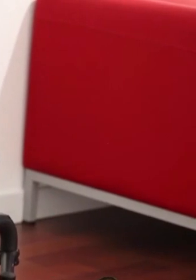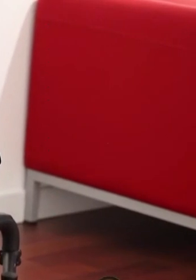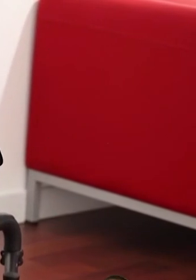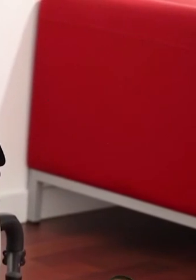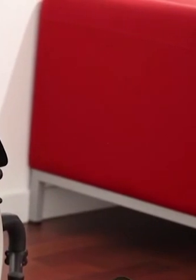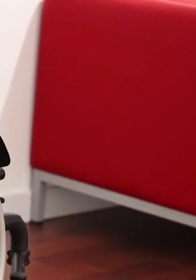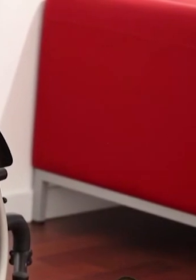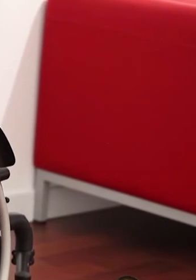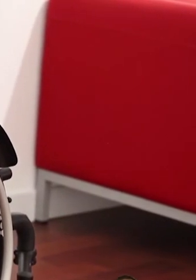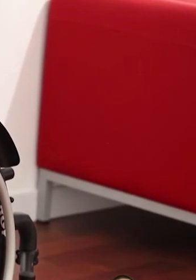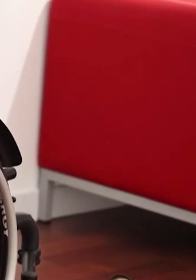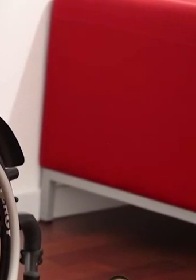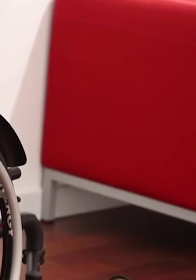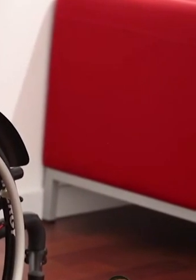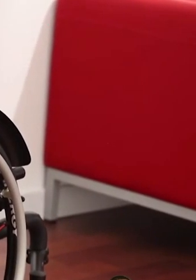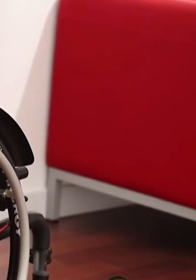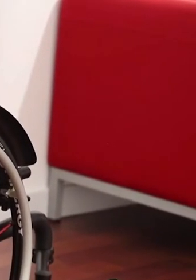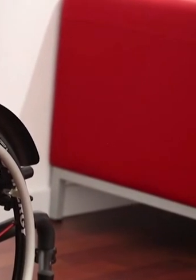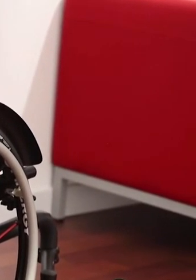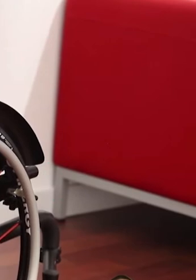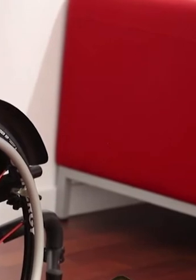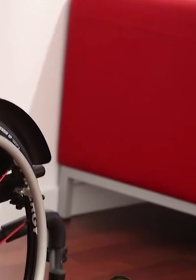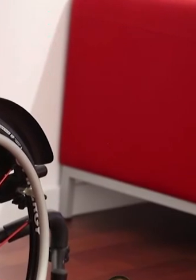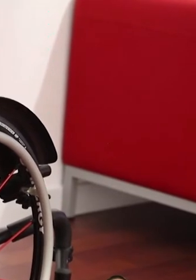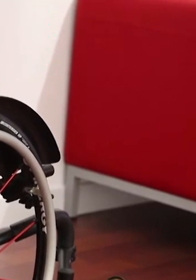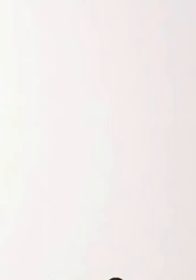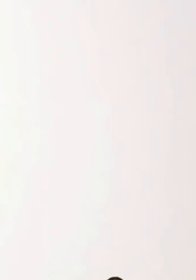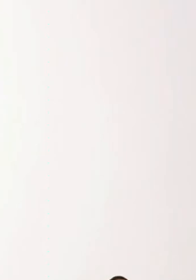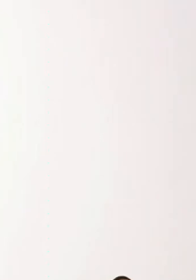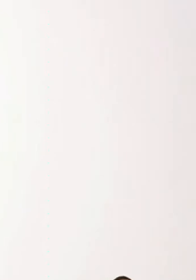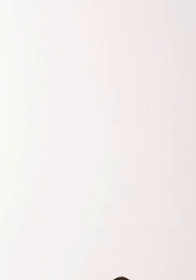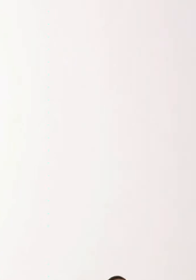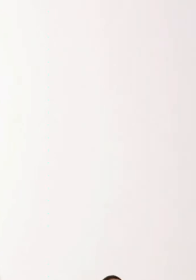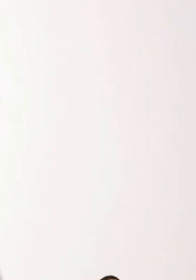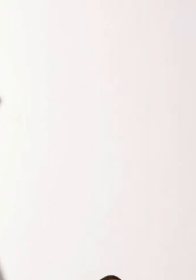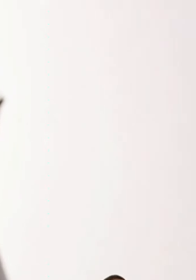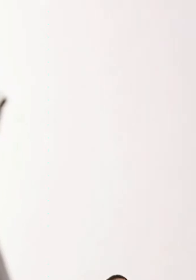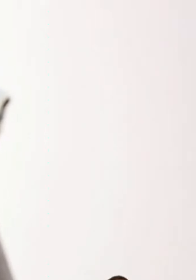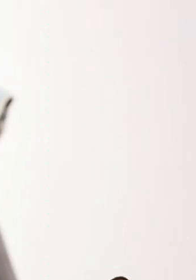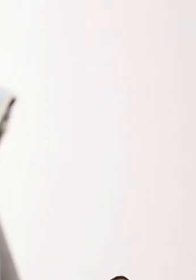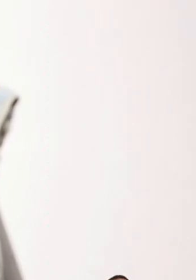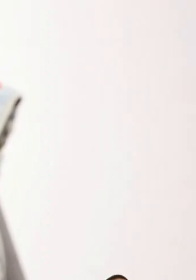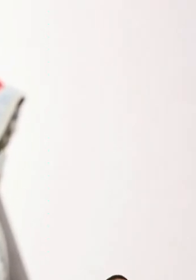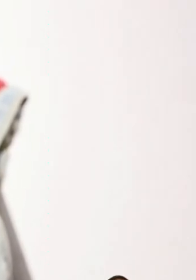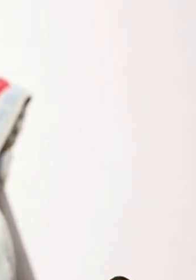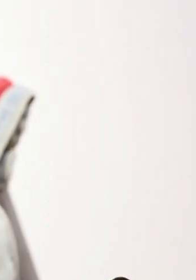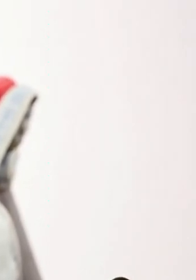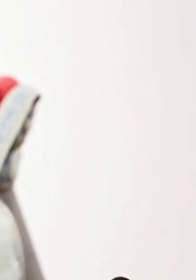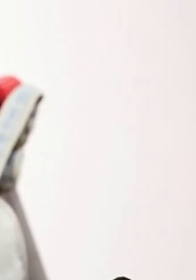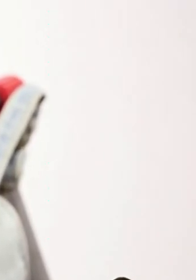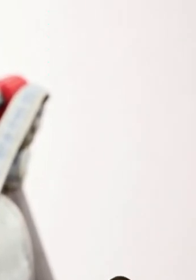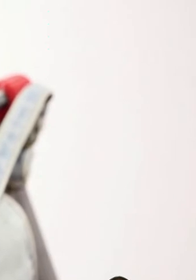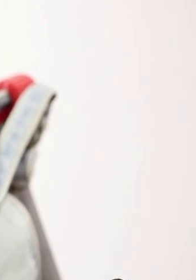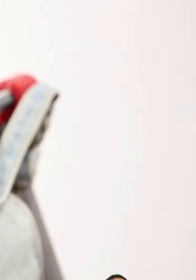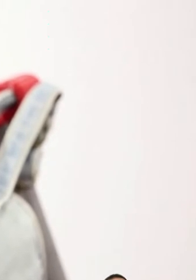one can recognize that the trolley case is attached to the wheelchair with a plastic hook. That one could also fix a bag on the side of the